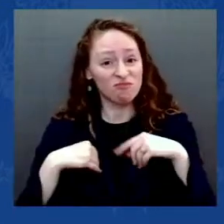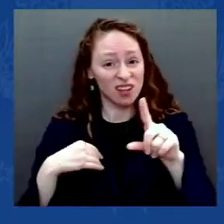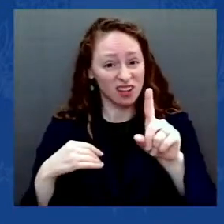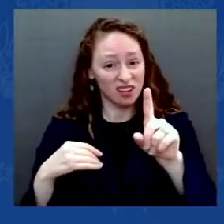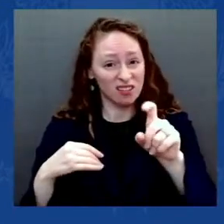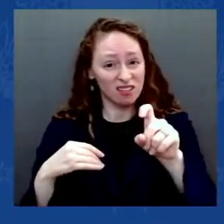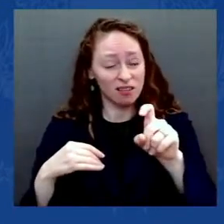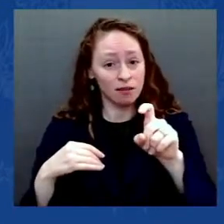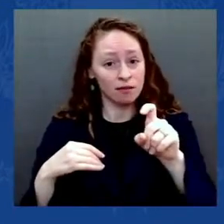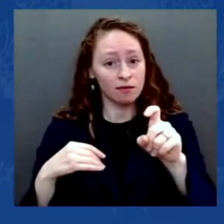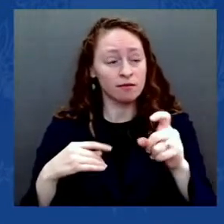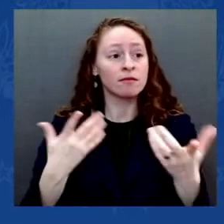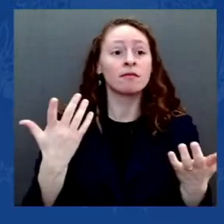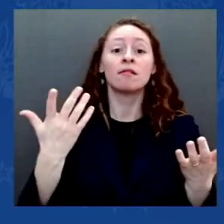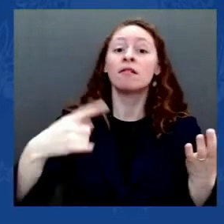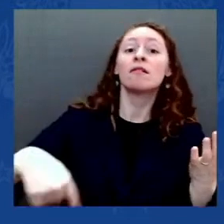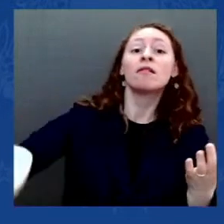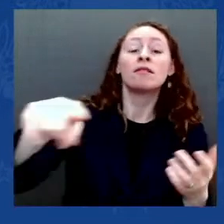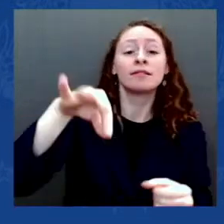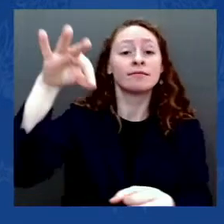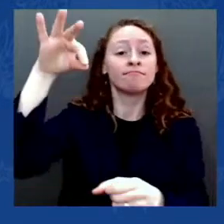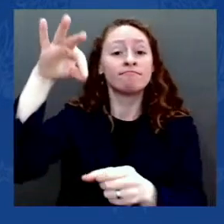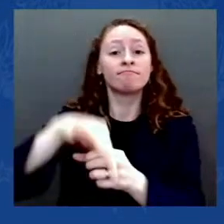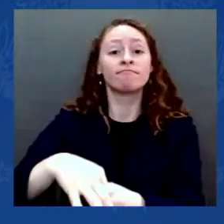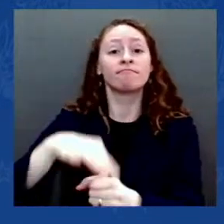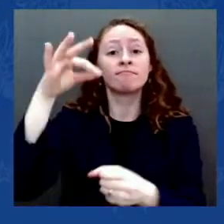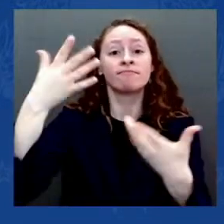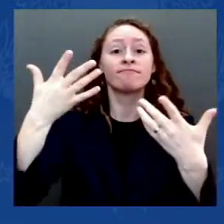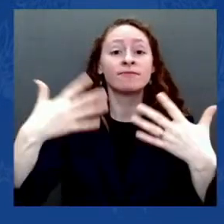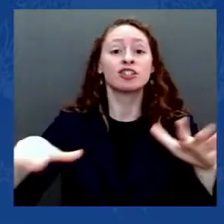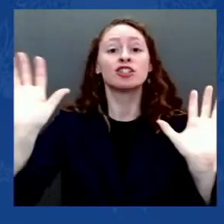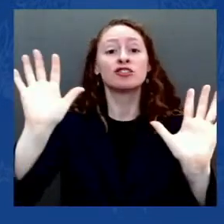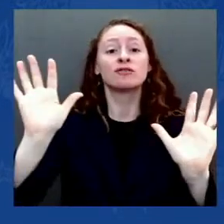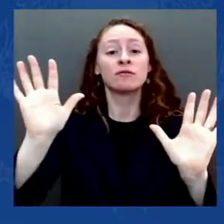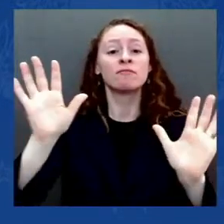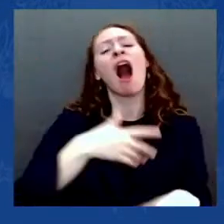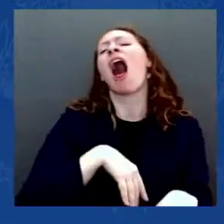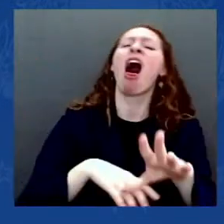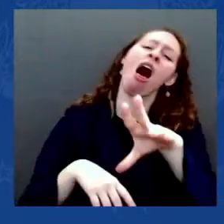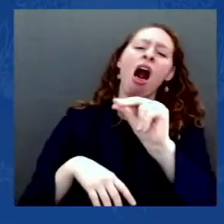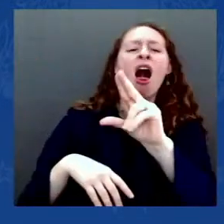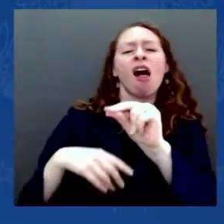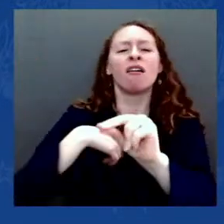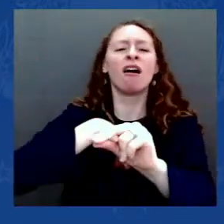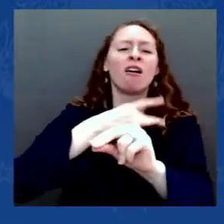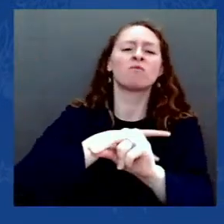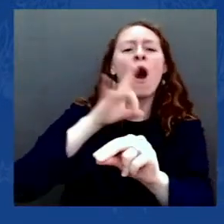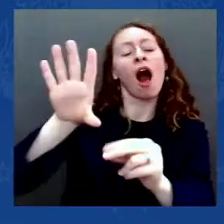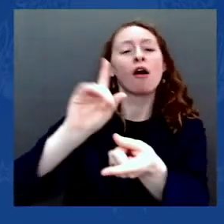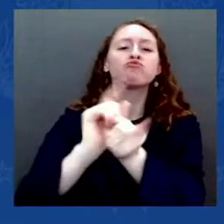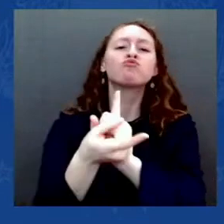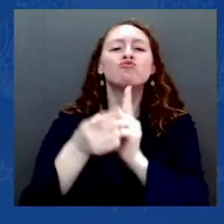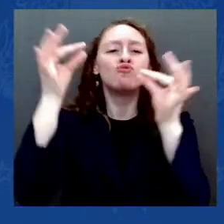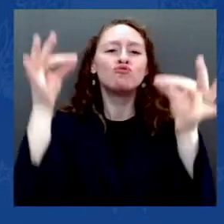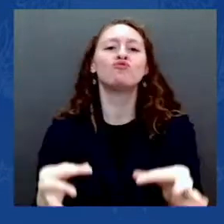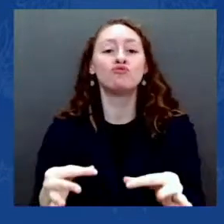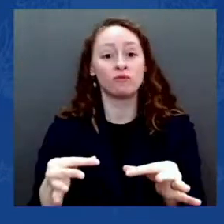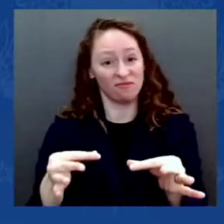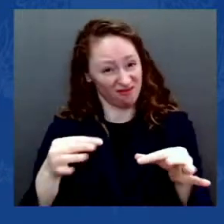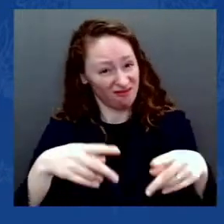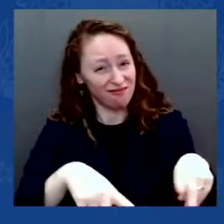people? Are we going to be a nation that lives not by the light of the truth but in the shadow